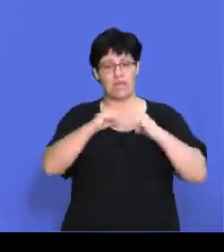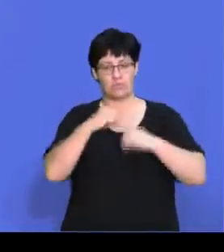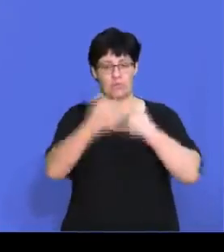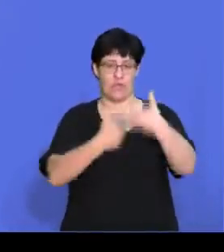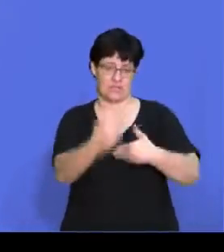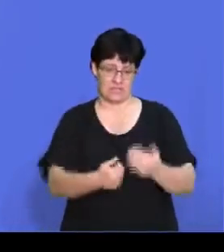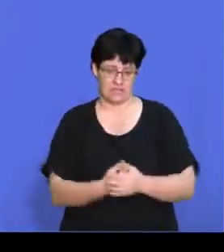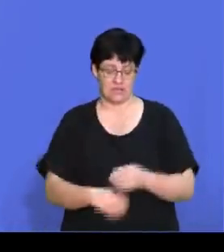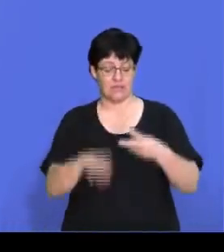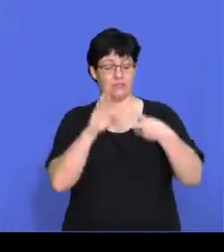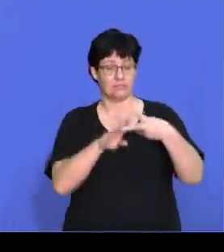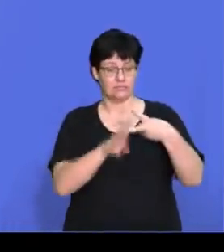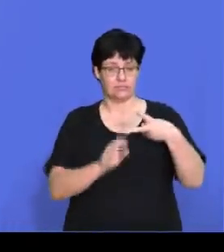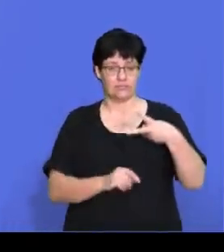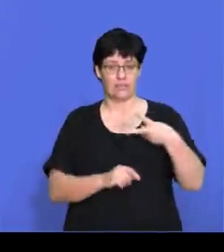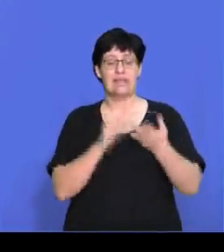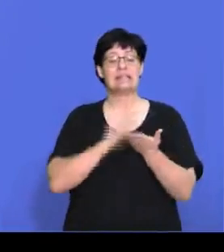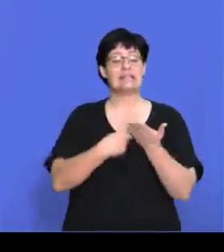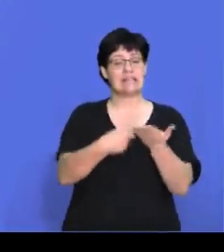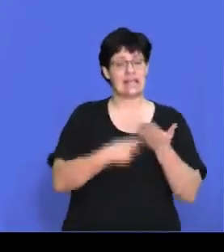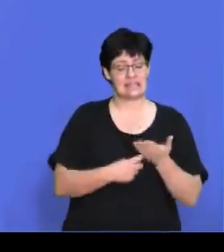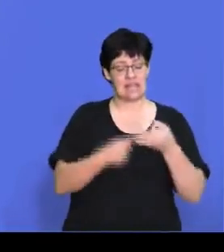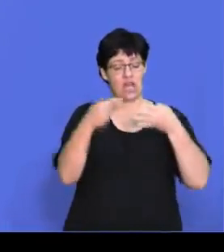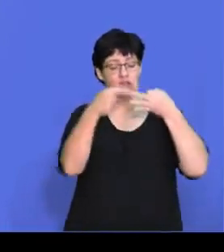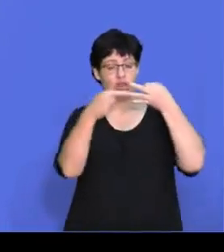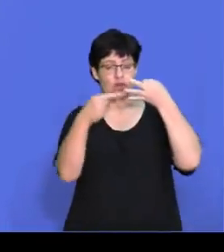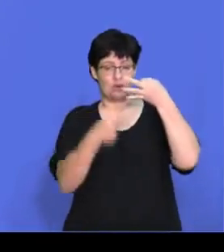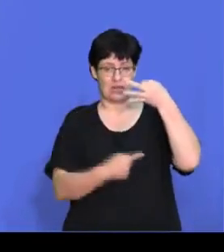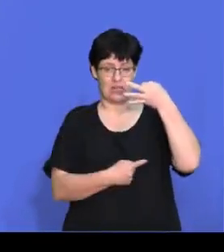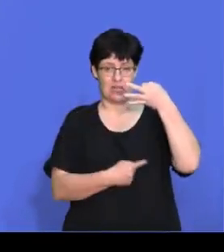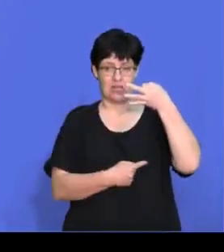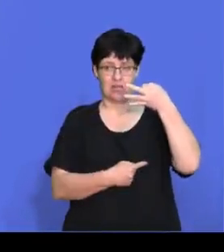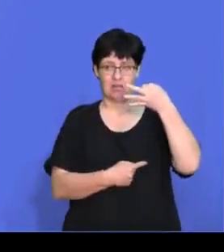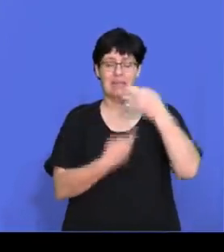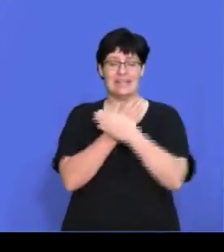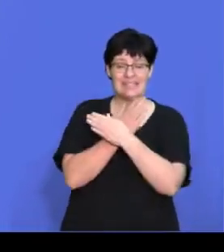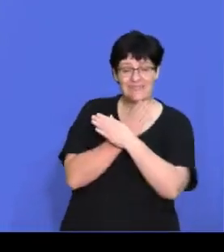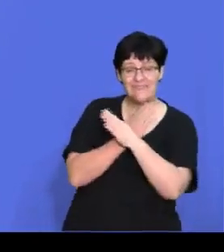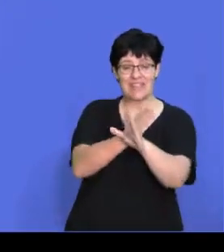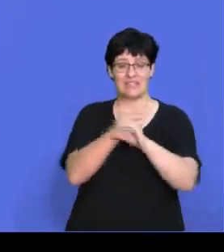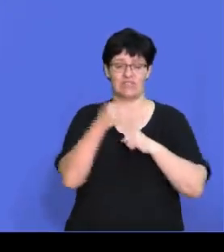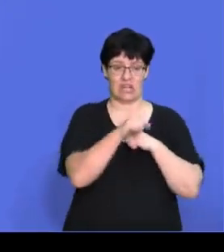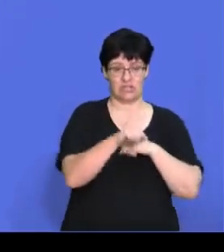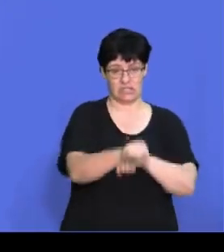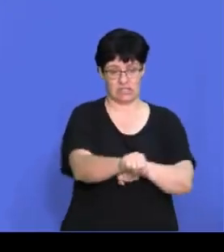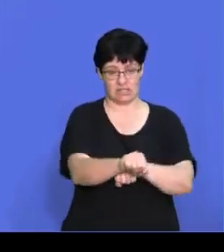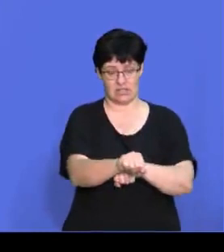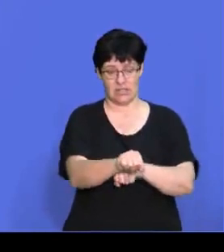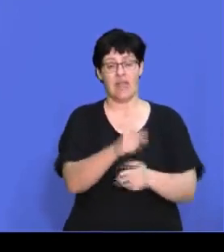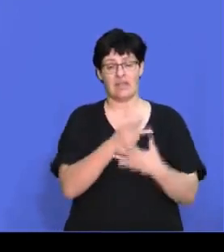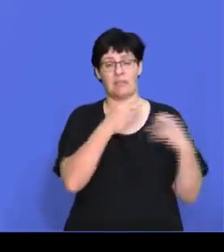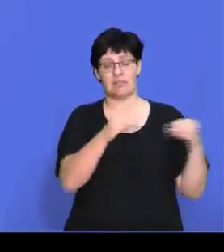process. The next question will be, discuss three types of defensive strategies,